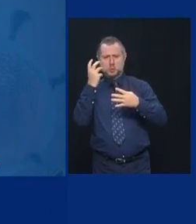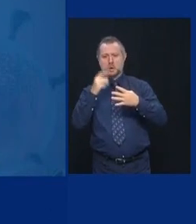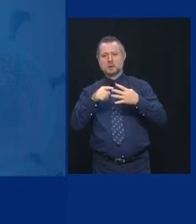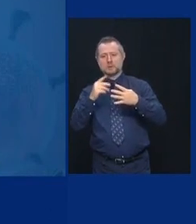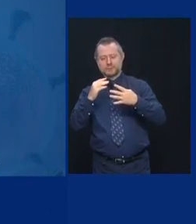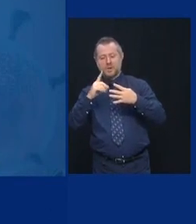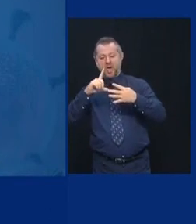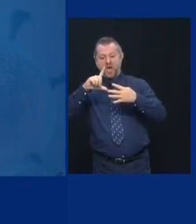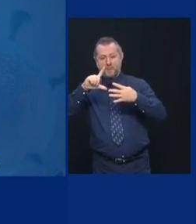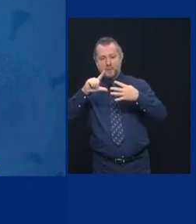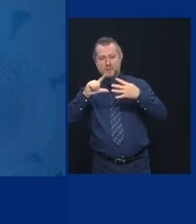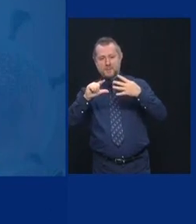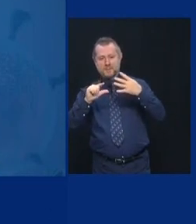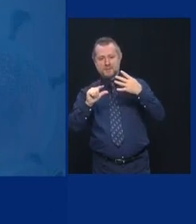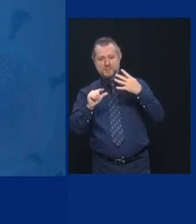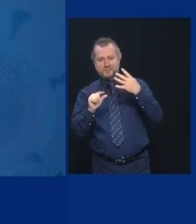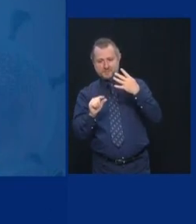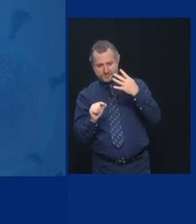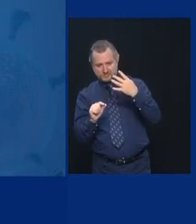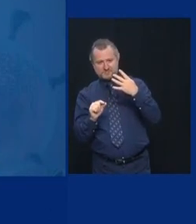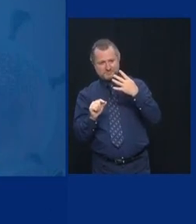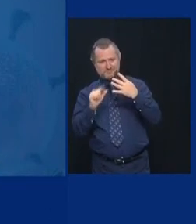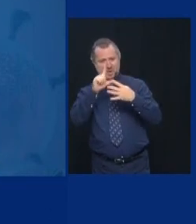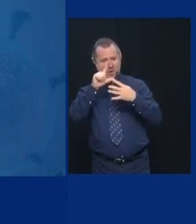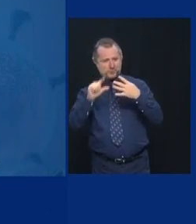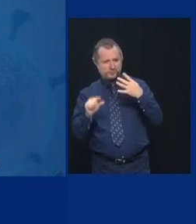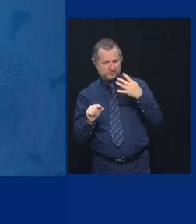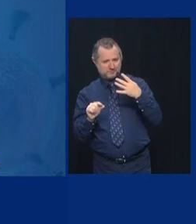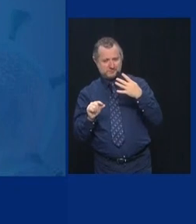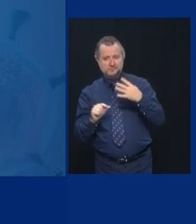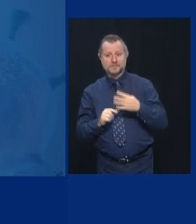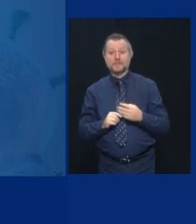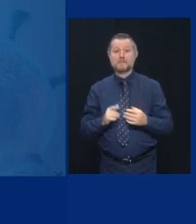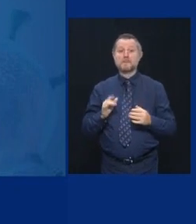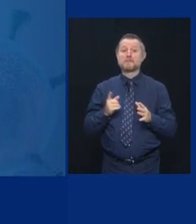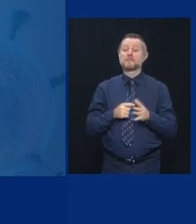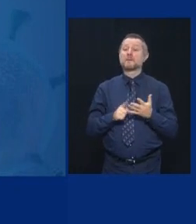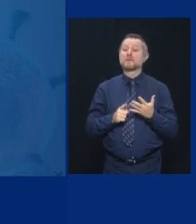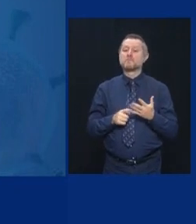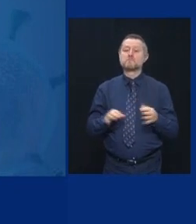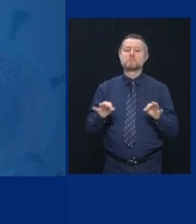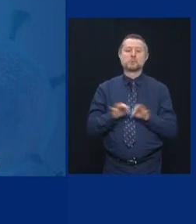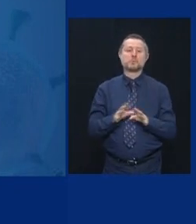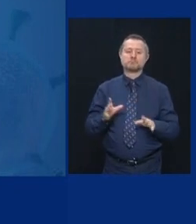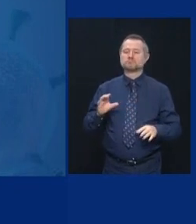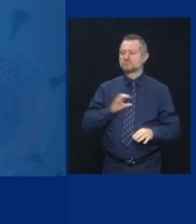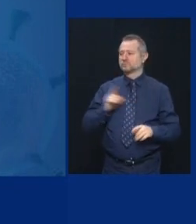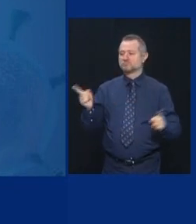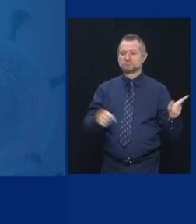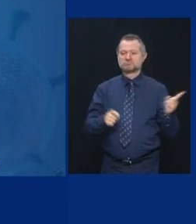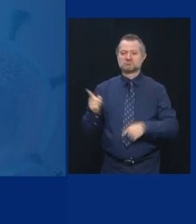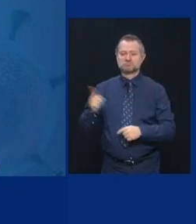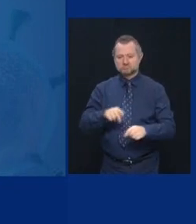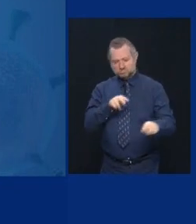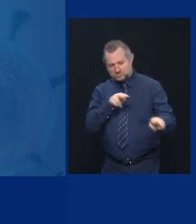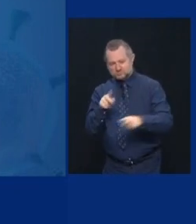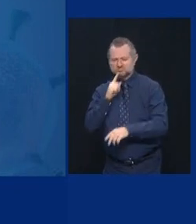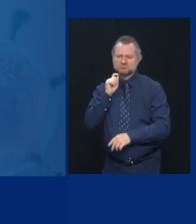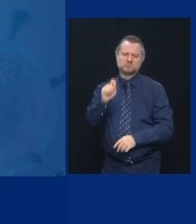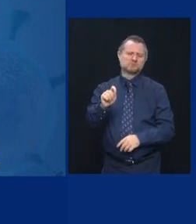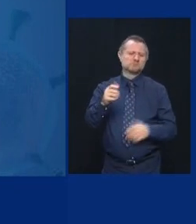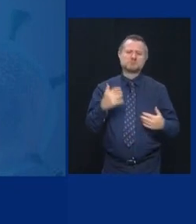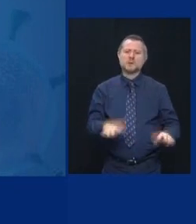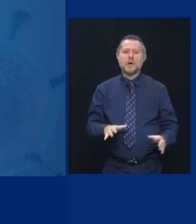And the key to all of these areas is enforcement. All of them. We have